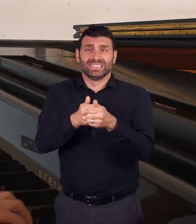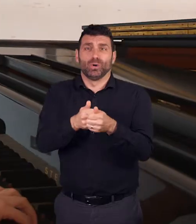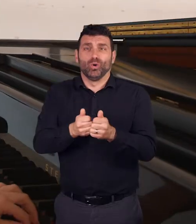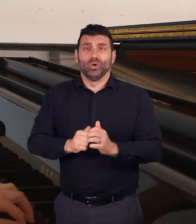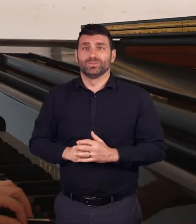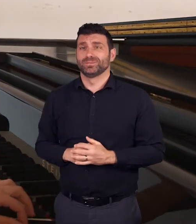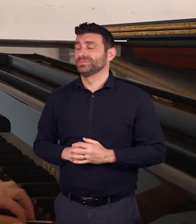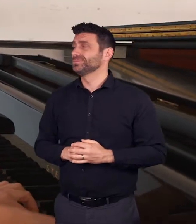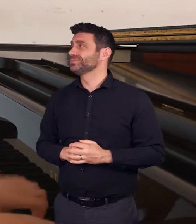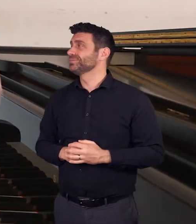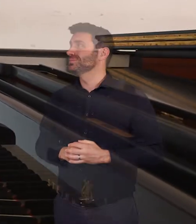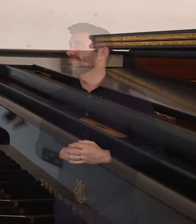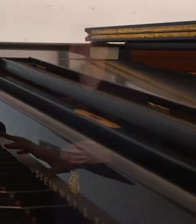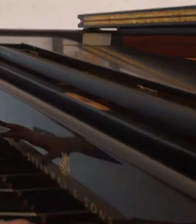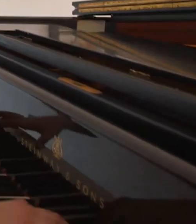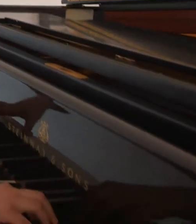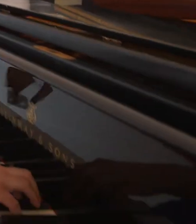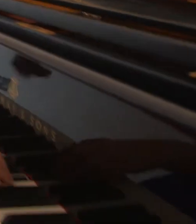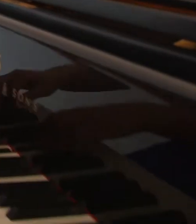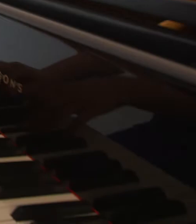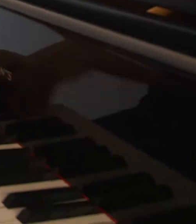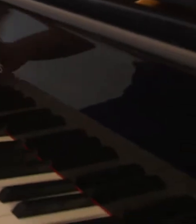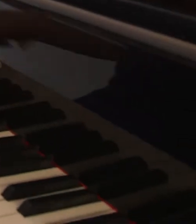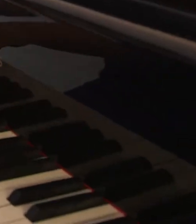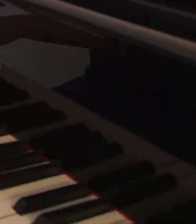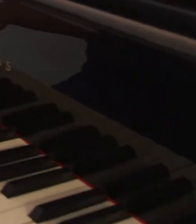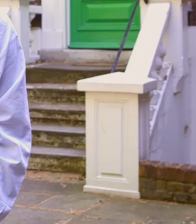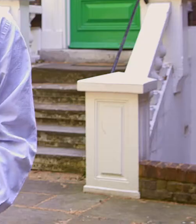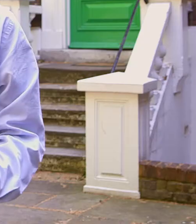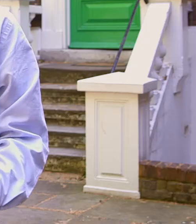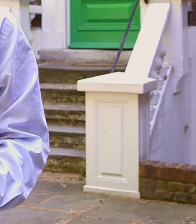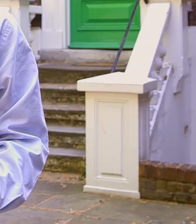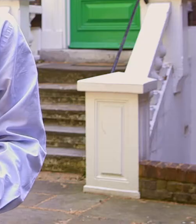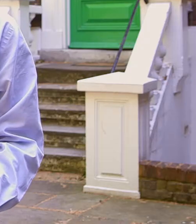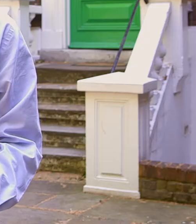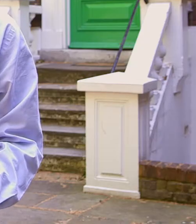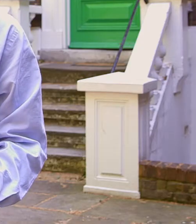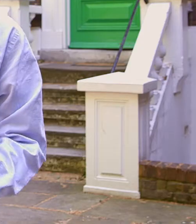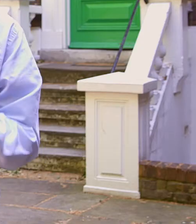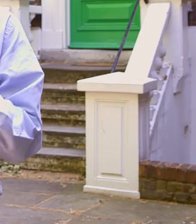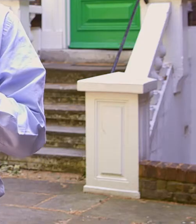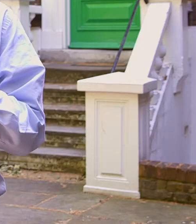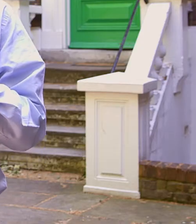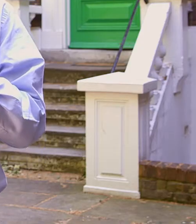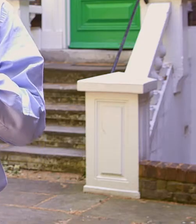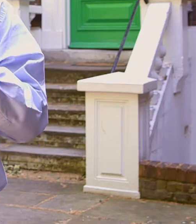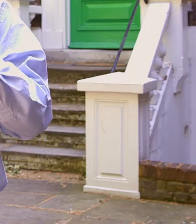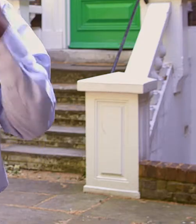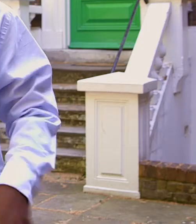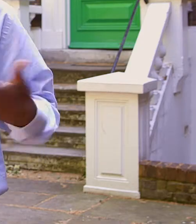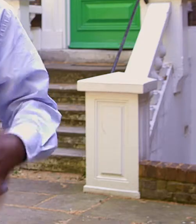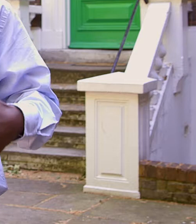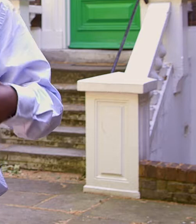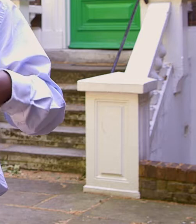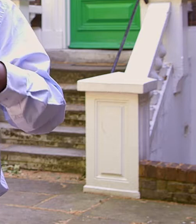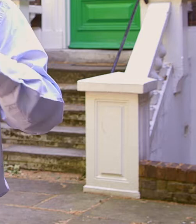when I received the